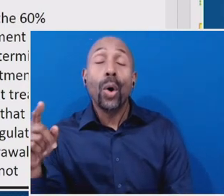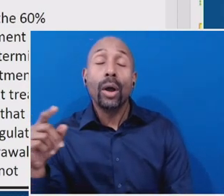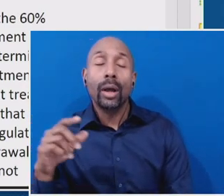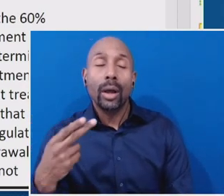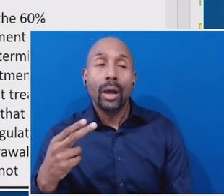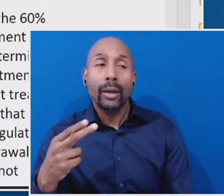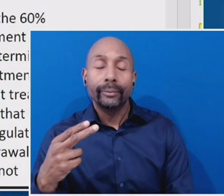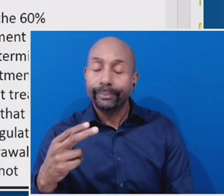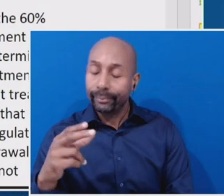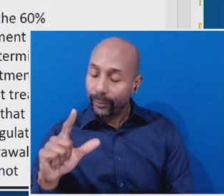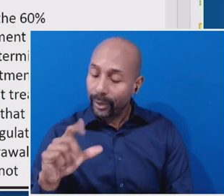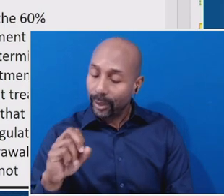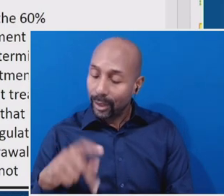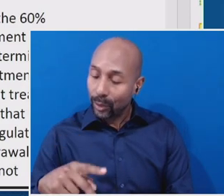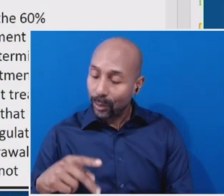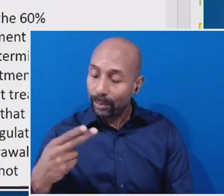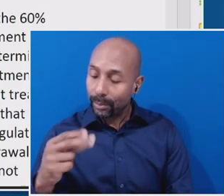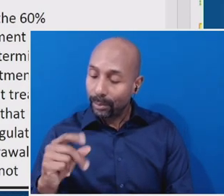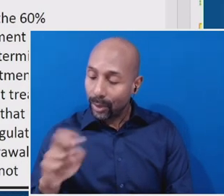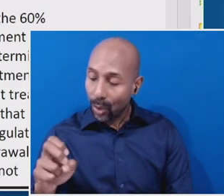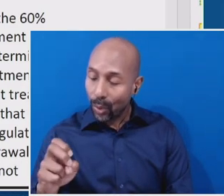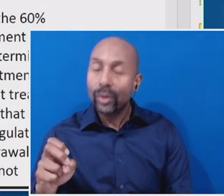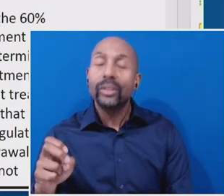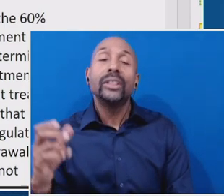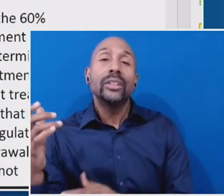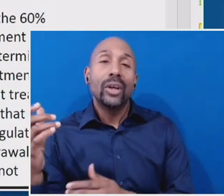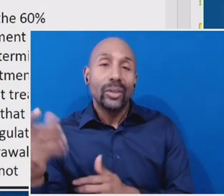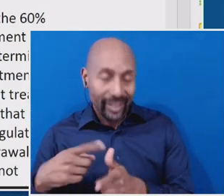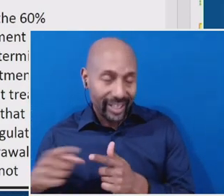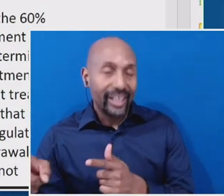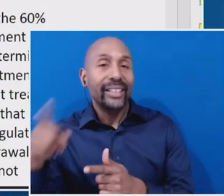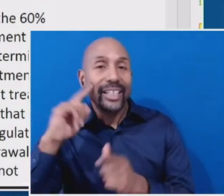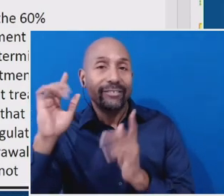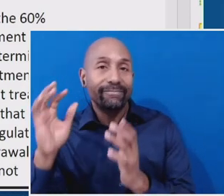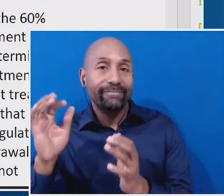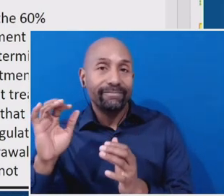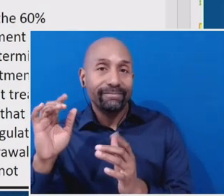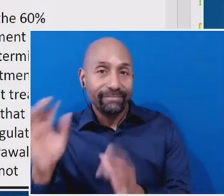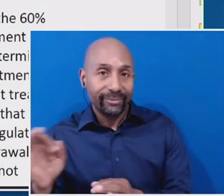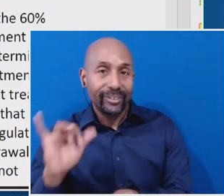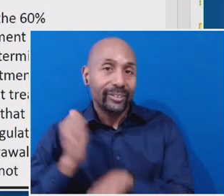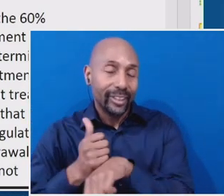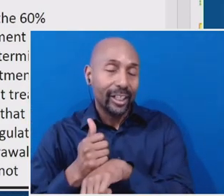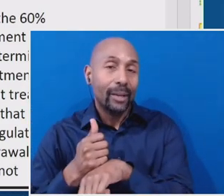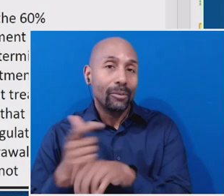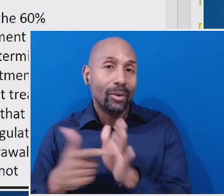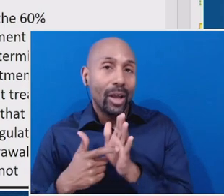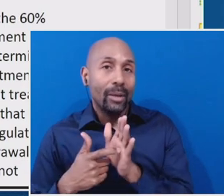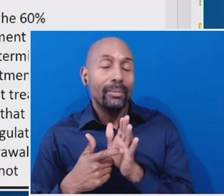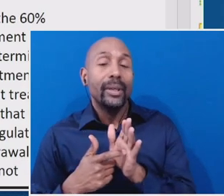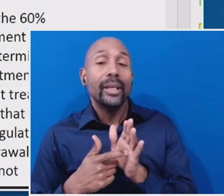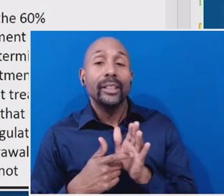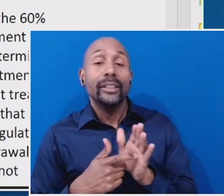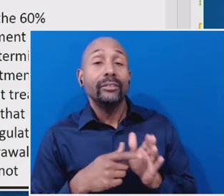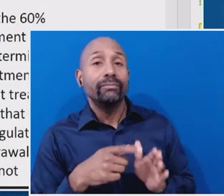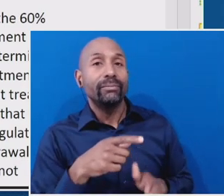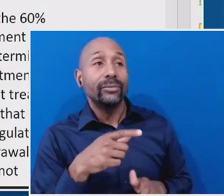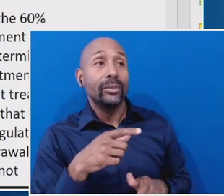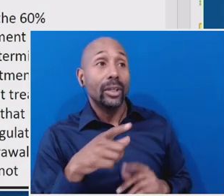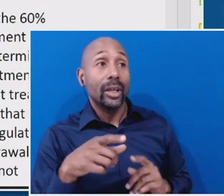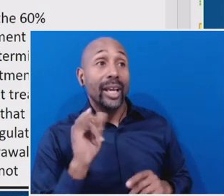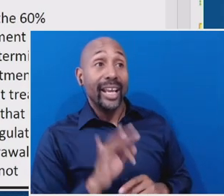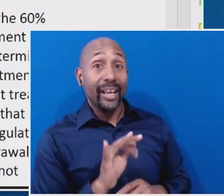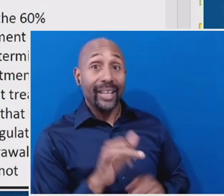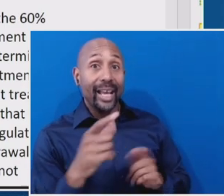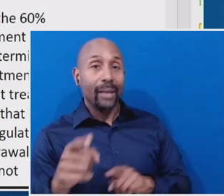schools to consider such a student withdrawn anyway. So now, fast forward somewhat, uh, the department